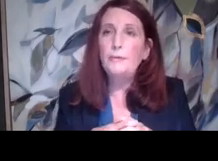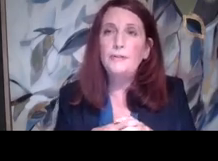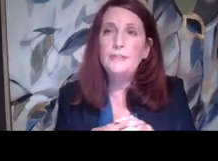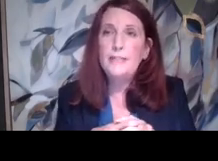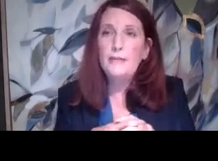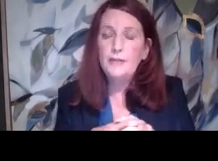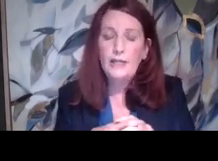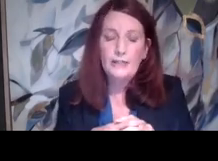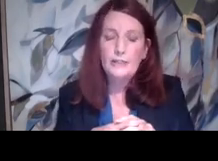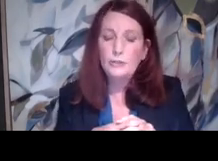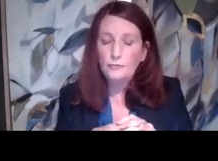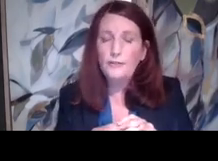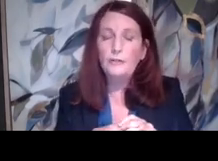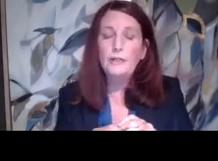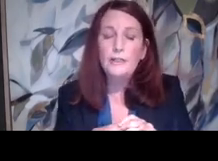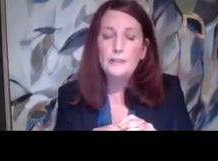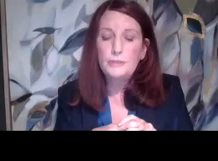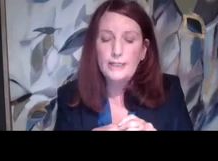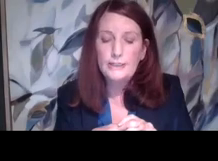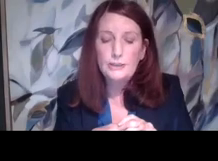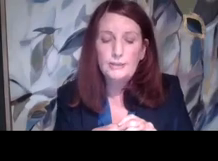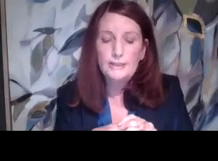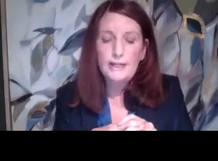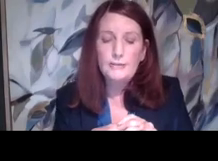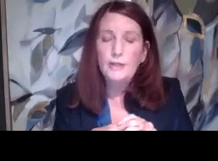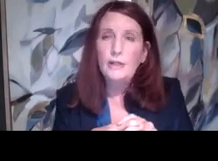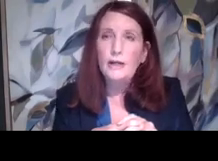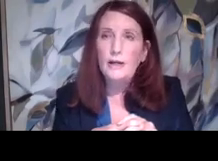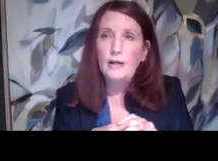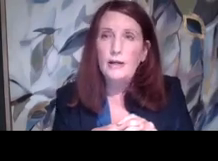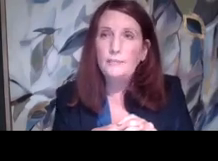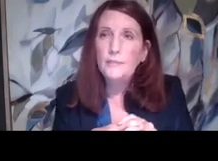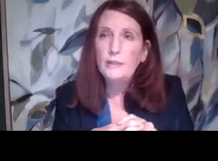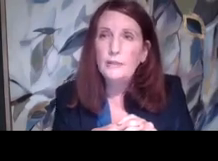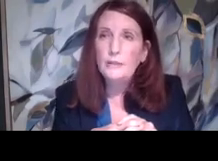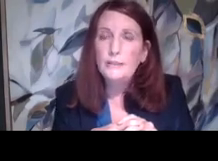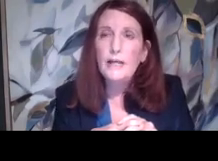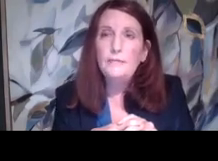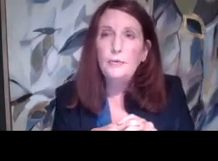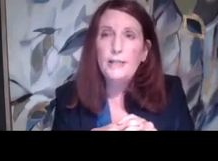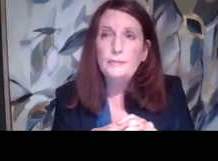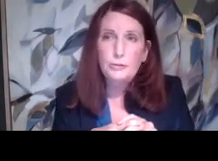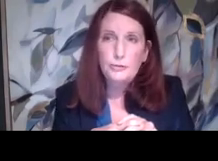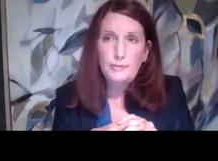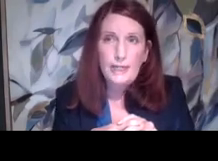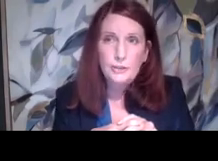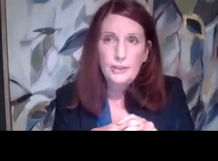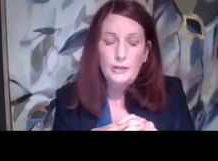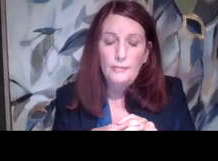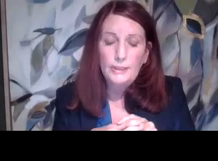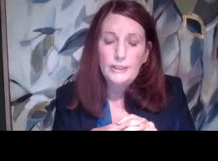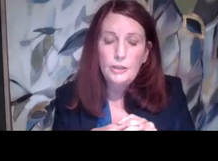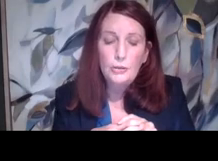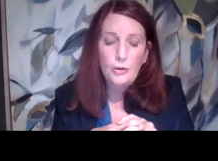where people feel safe and they don't feel subjected to this kind of, um, this kind of harassment or discrimination.